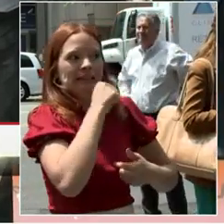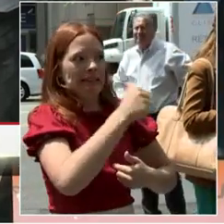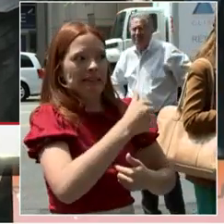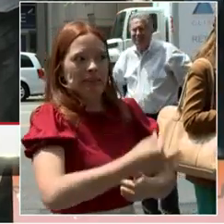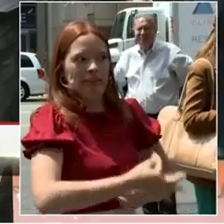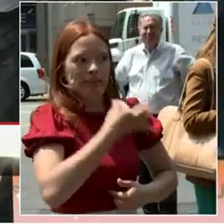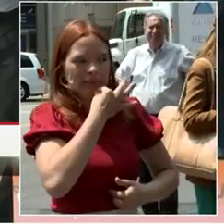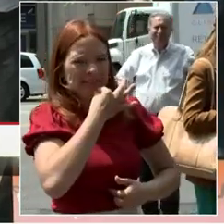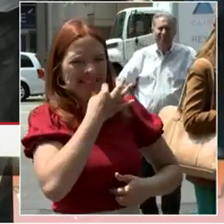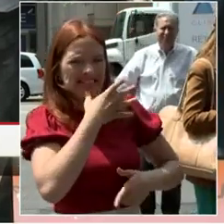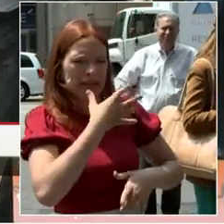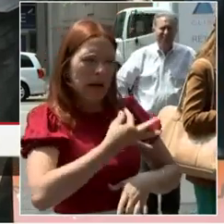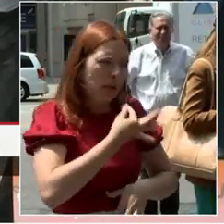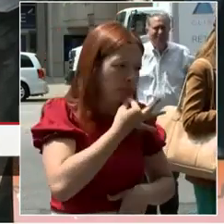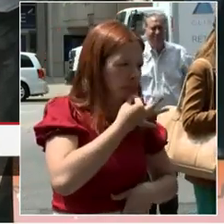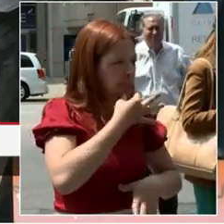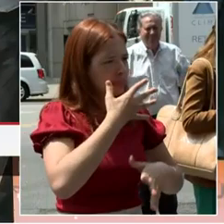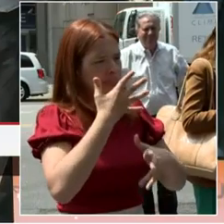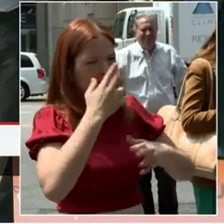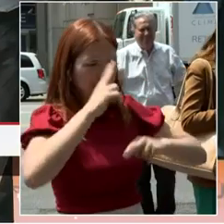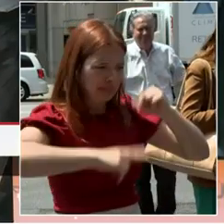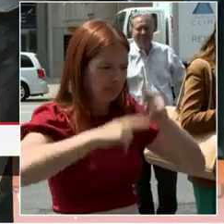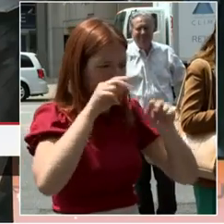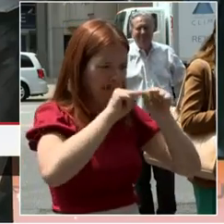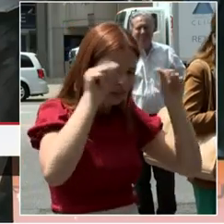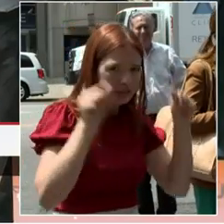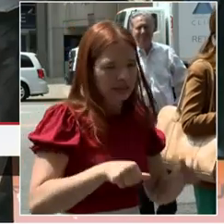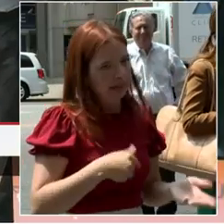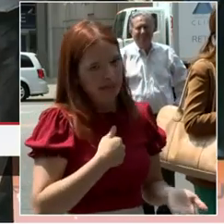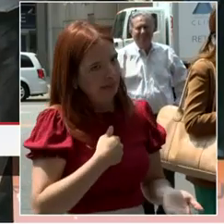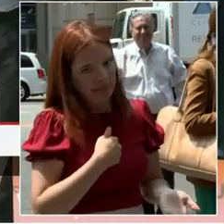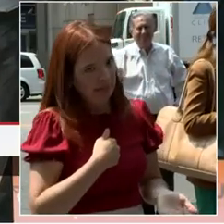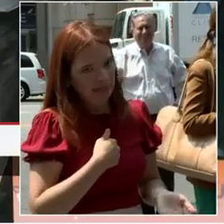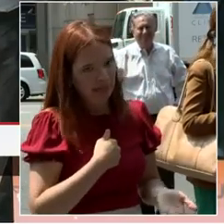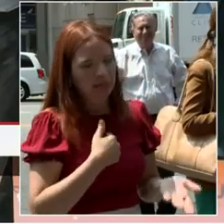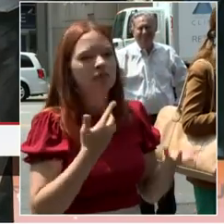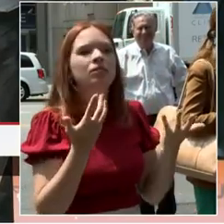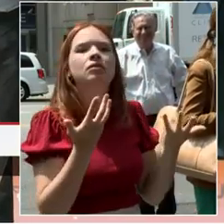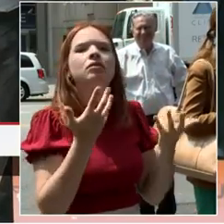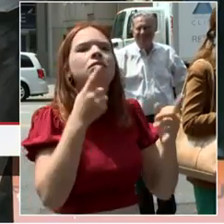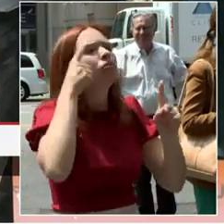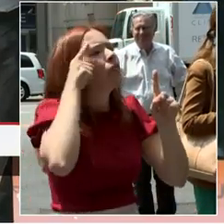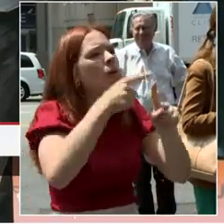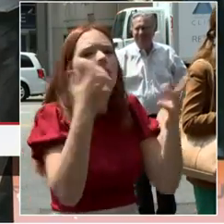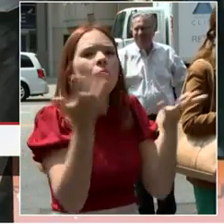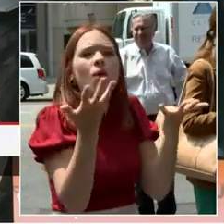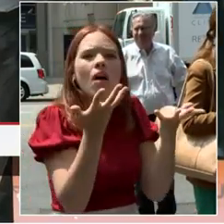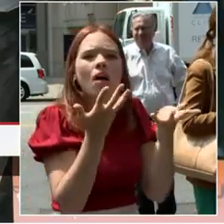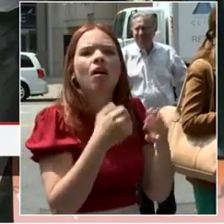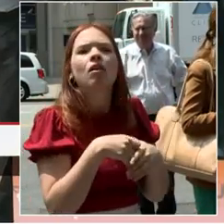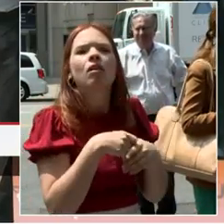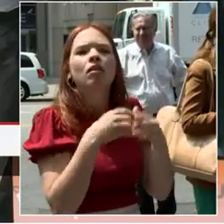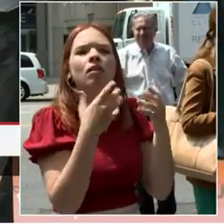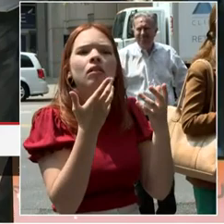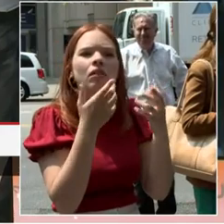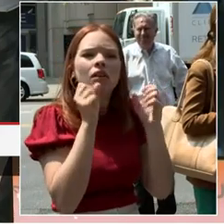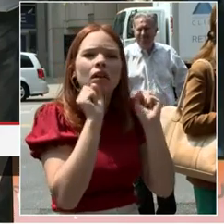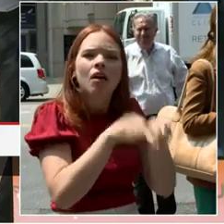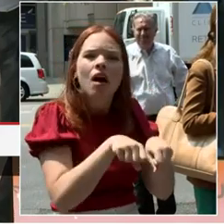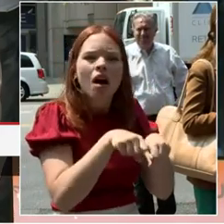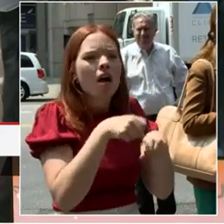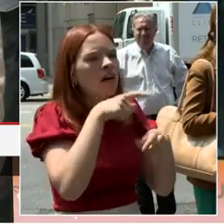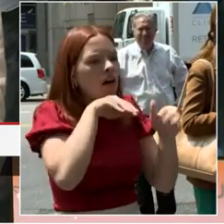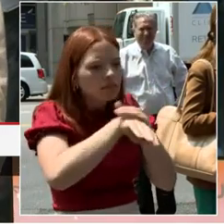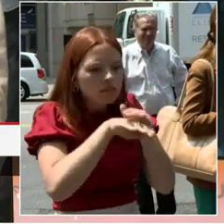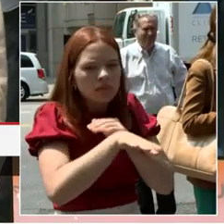and go home. So the access to light and water is a little bit different in buildings that